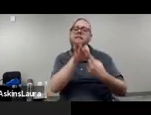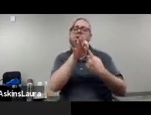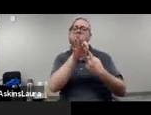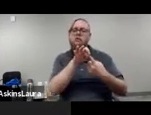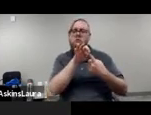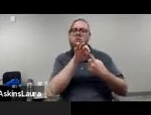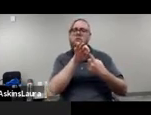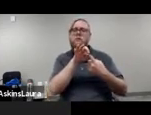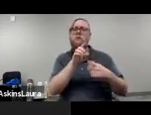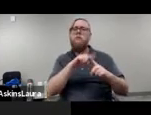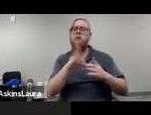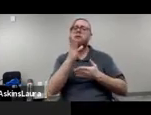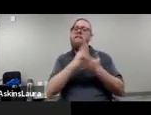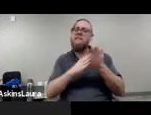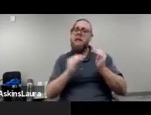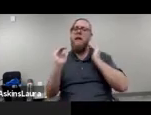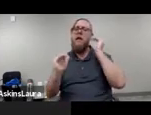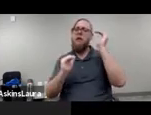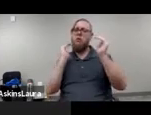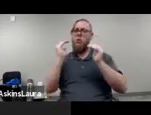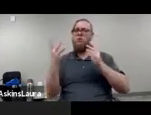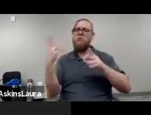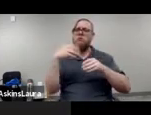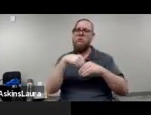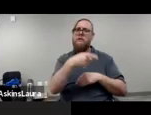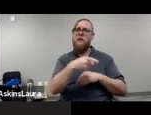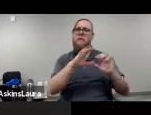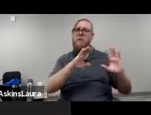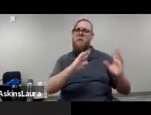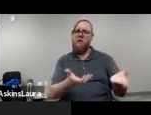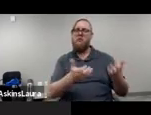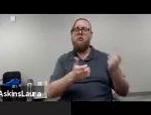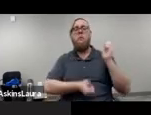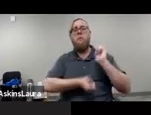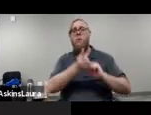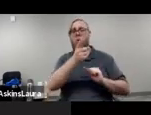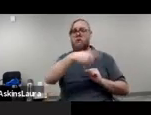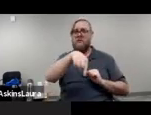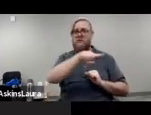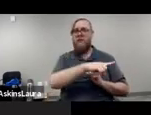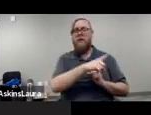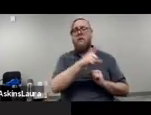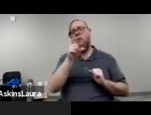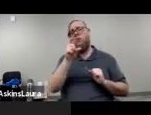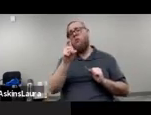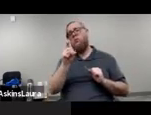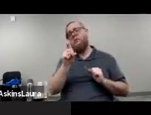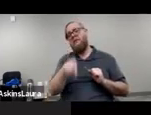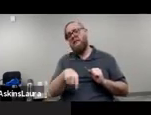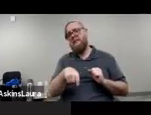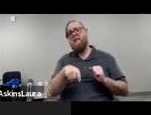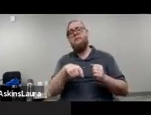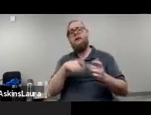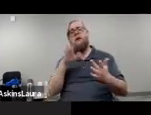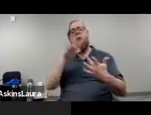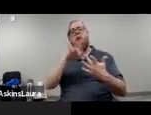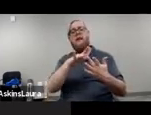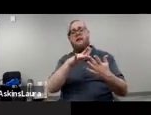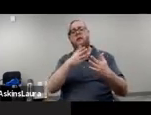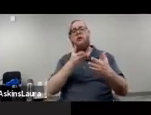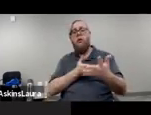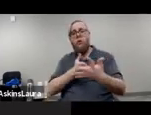for there are a few adults in that population. Most of them have to be reached through their parents.